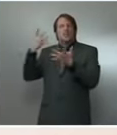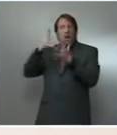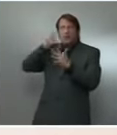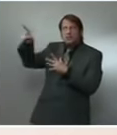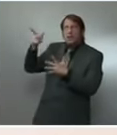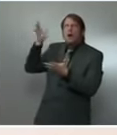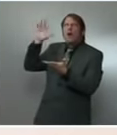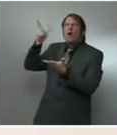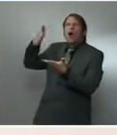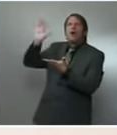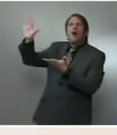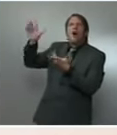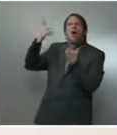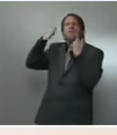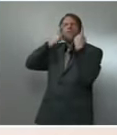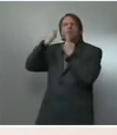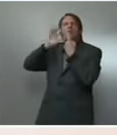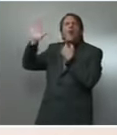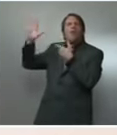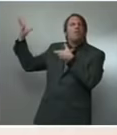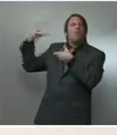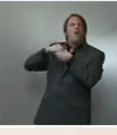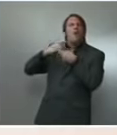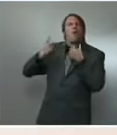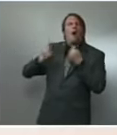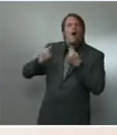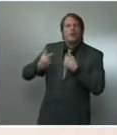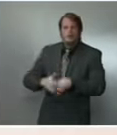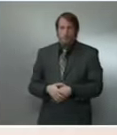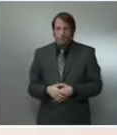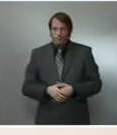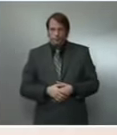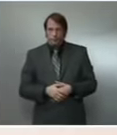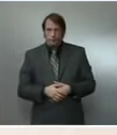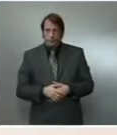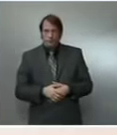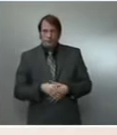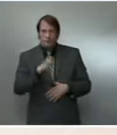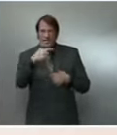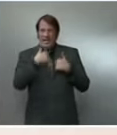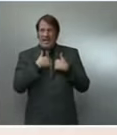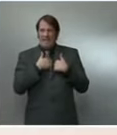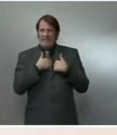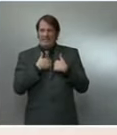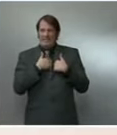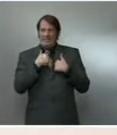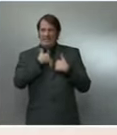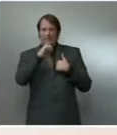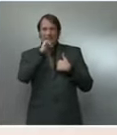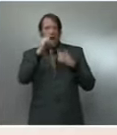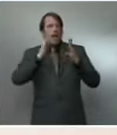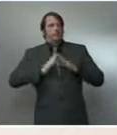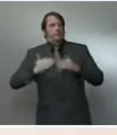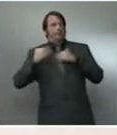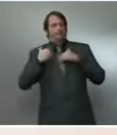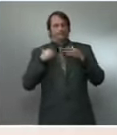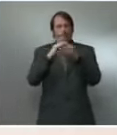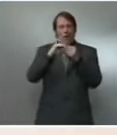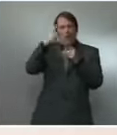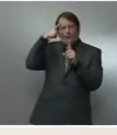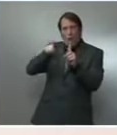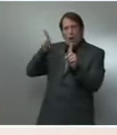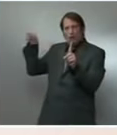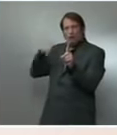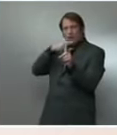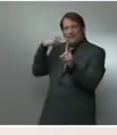is on their own. I am blissfully not a spokesperson for the Kremlin, but they have indicated they were going to have a response. I don't have more. I